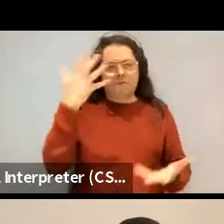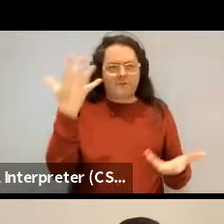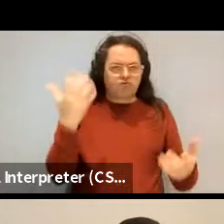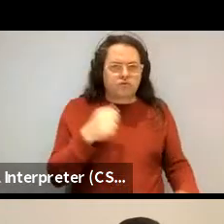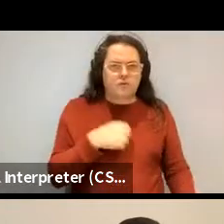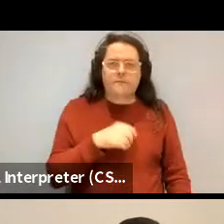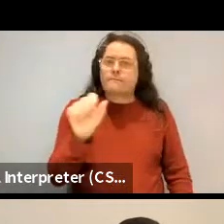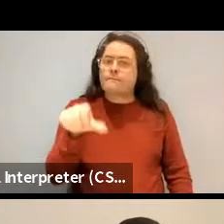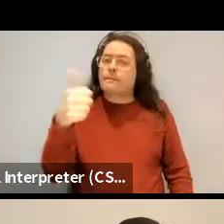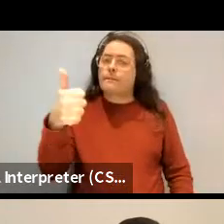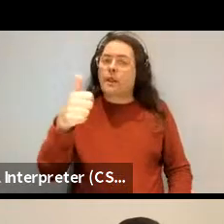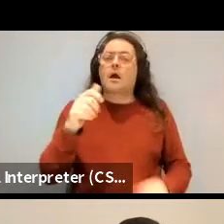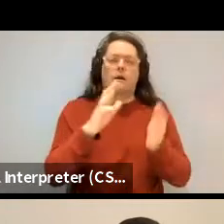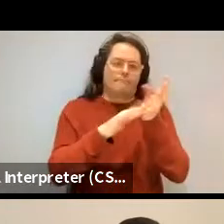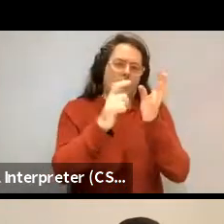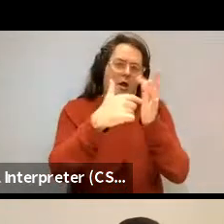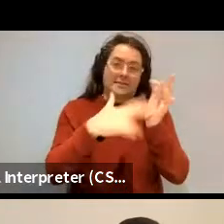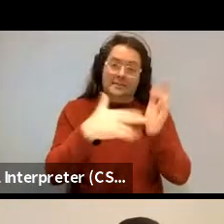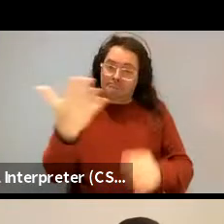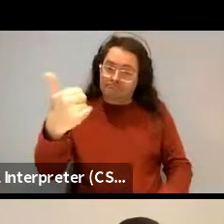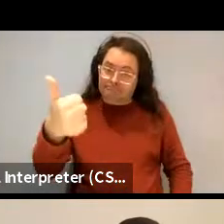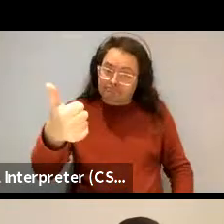Yes. Marken, please. Thank you.